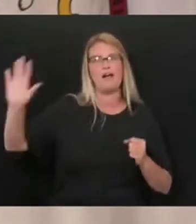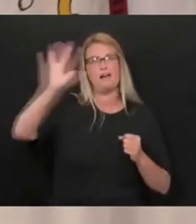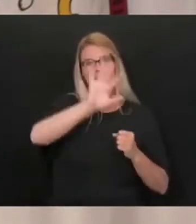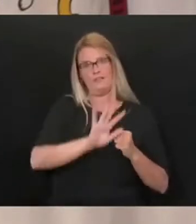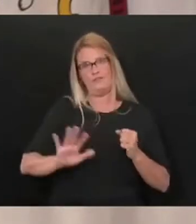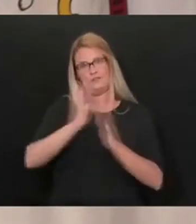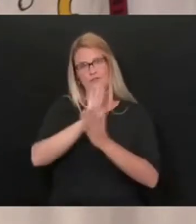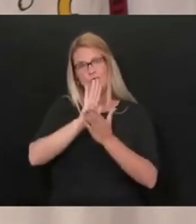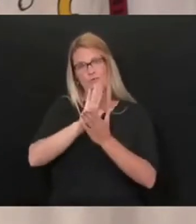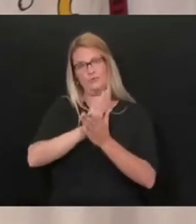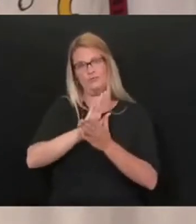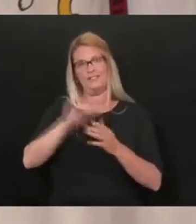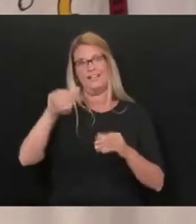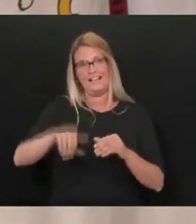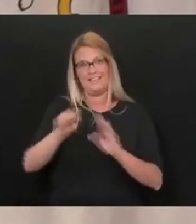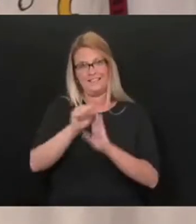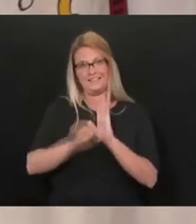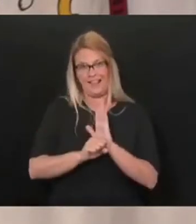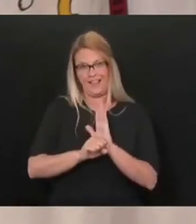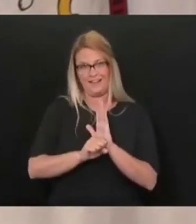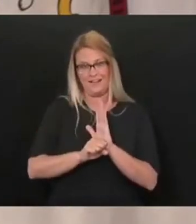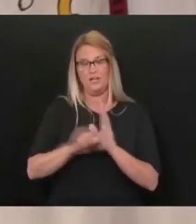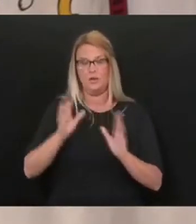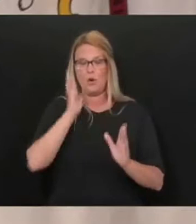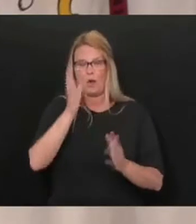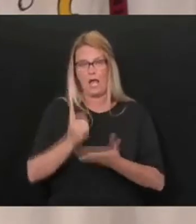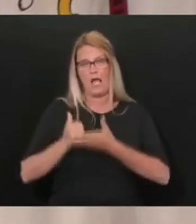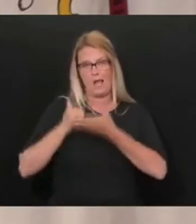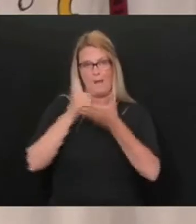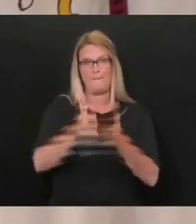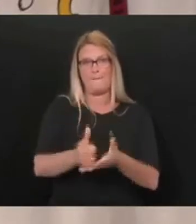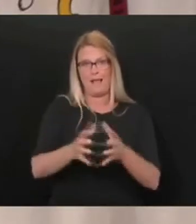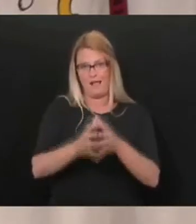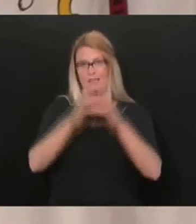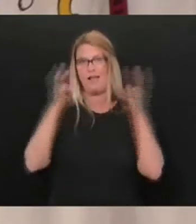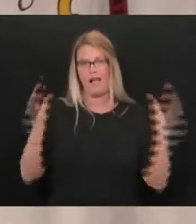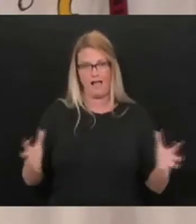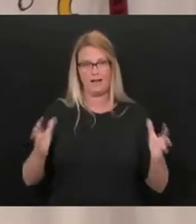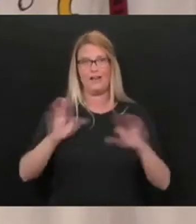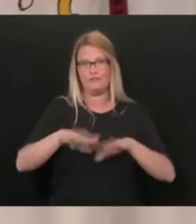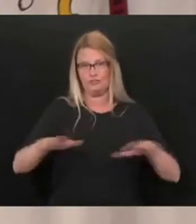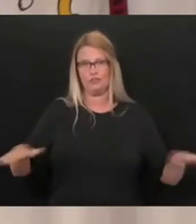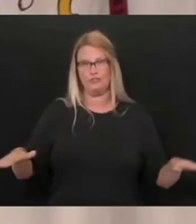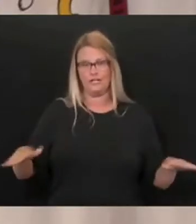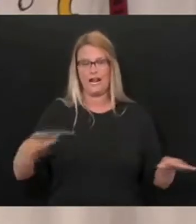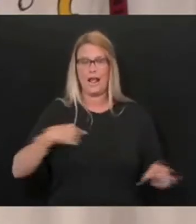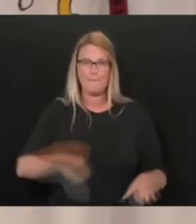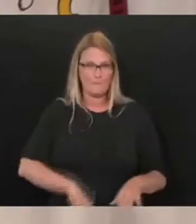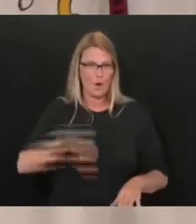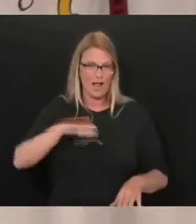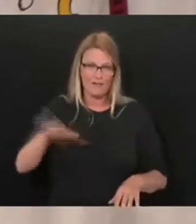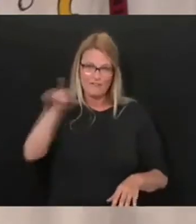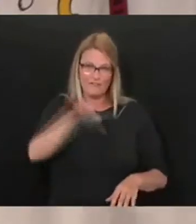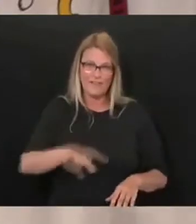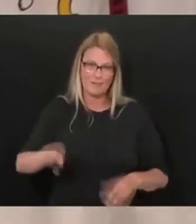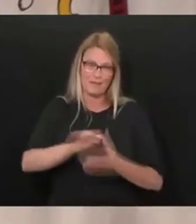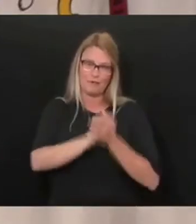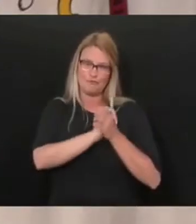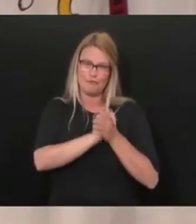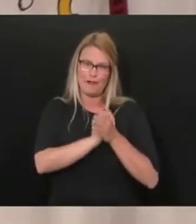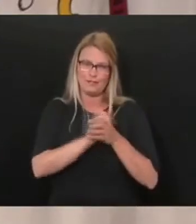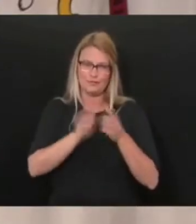county in this state, and we're going to help lots and lots and lots of kids. I'm really proud of everybody, congratulations in every way.